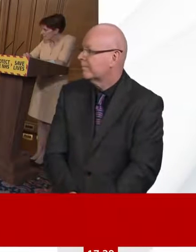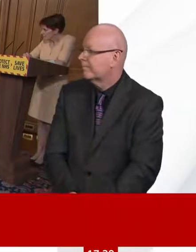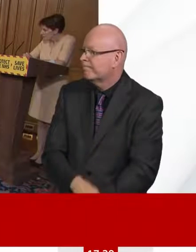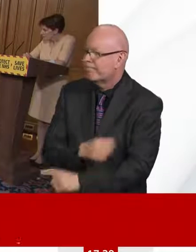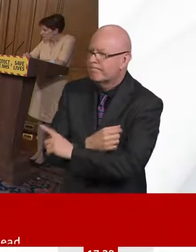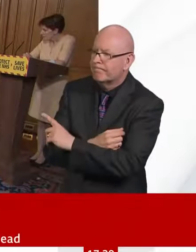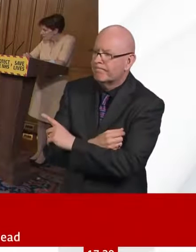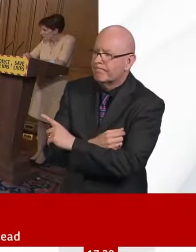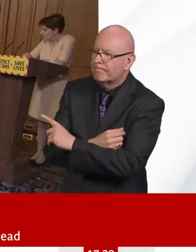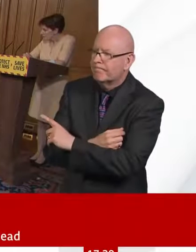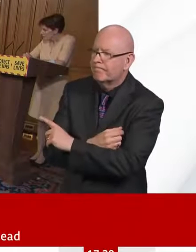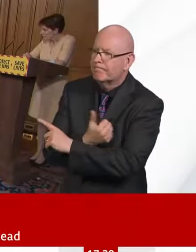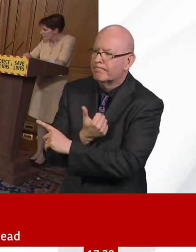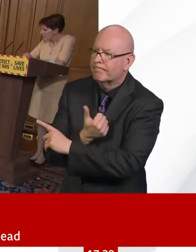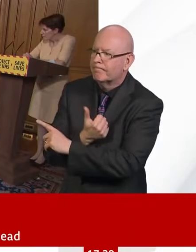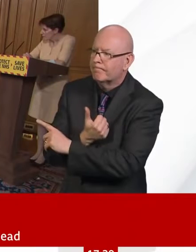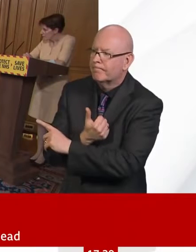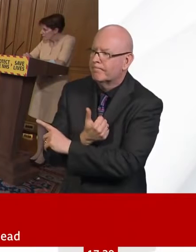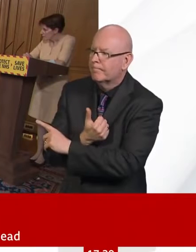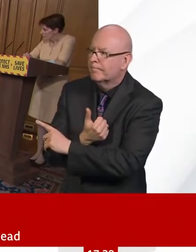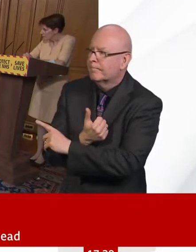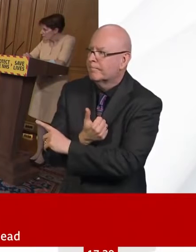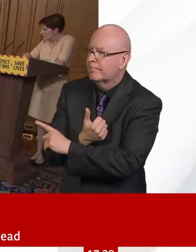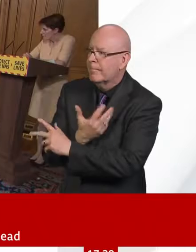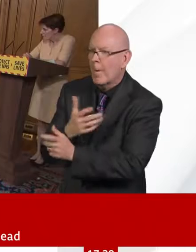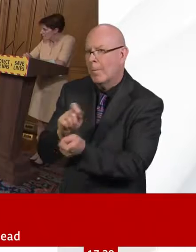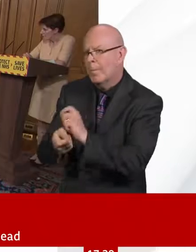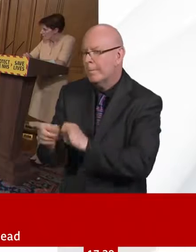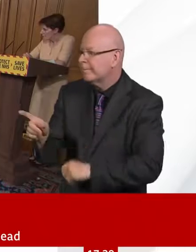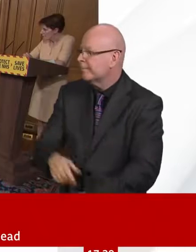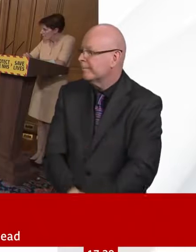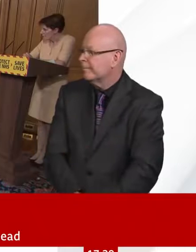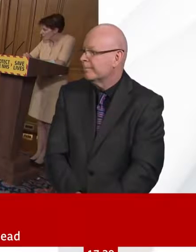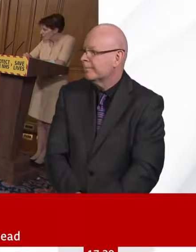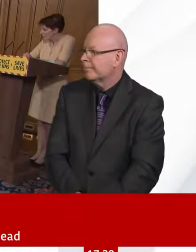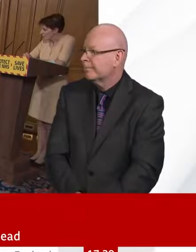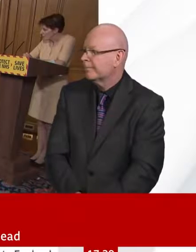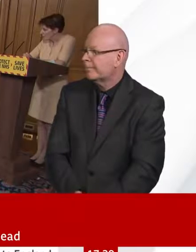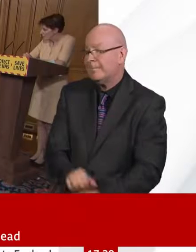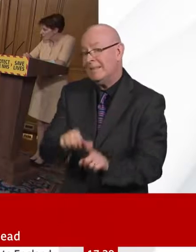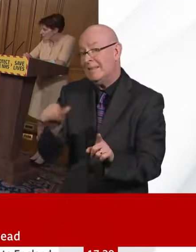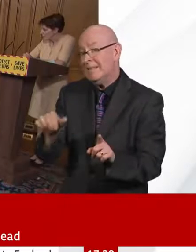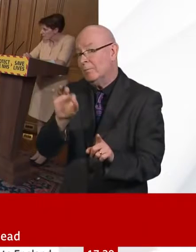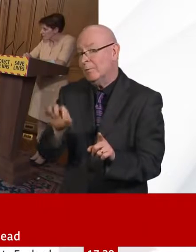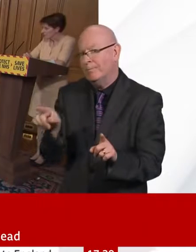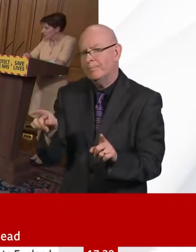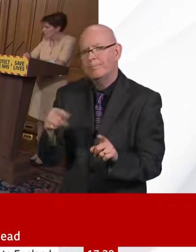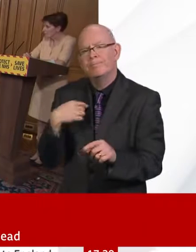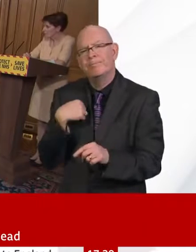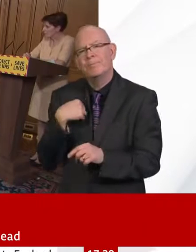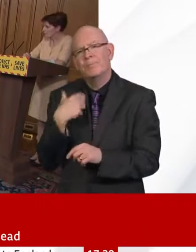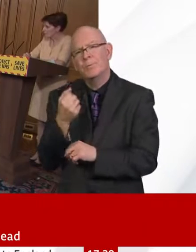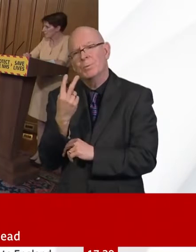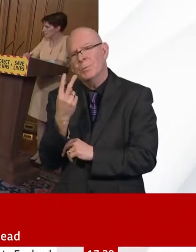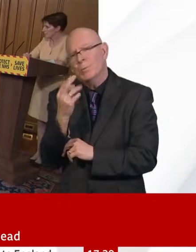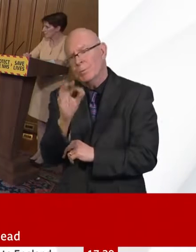Hi. I've got two questions, one for the Chancellor. So we've had an idea today of how bad the economic hit